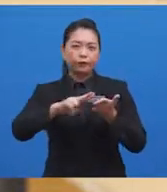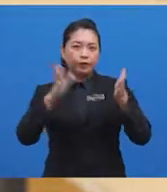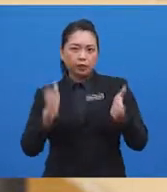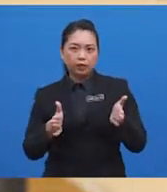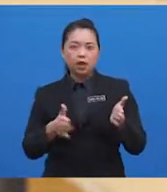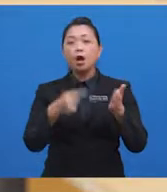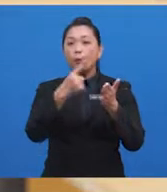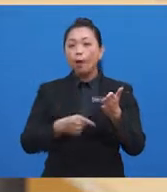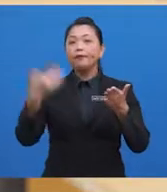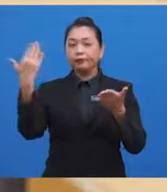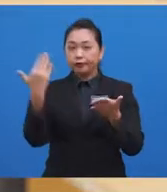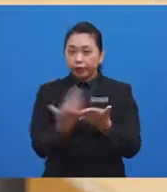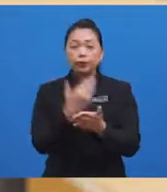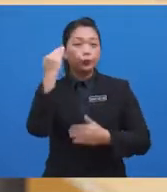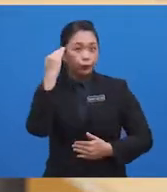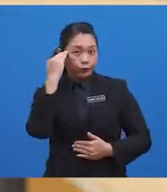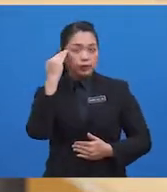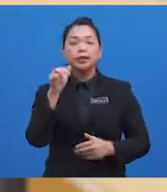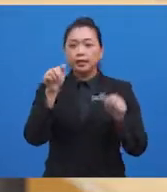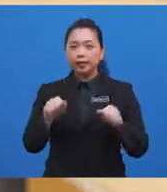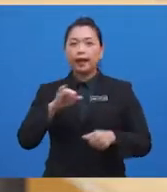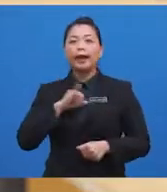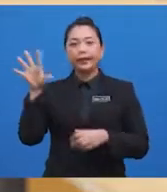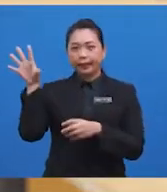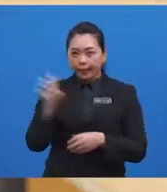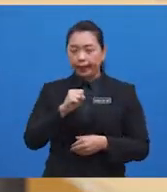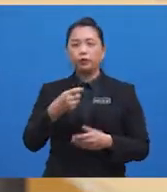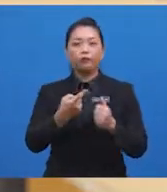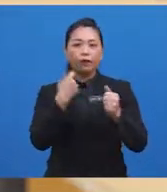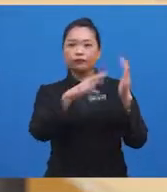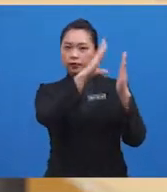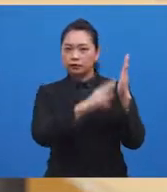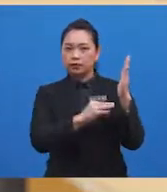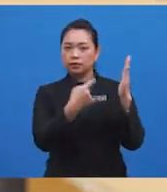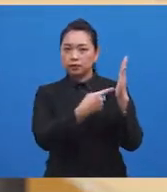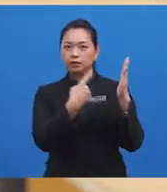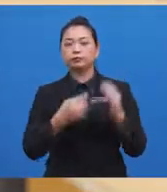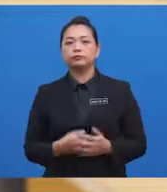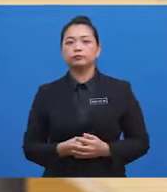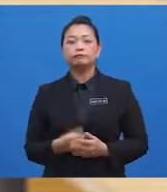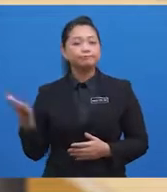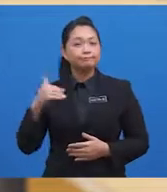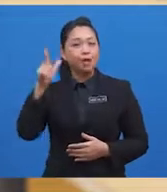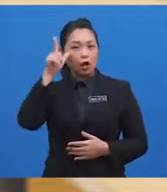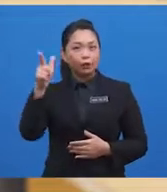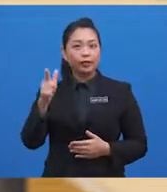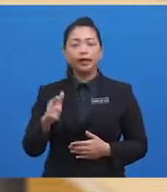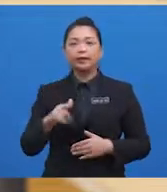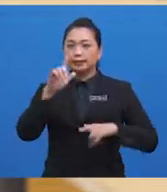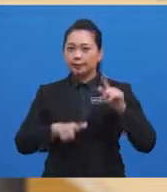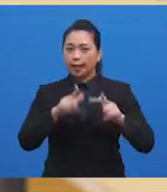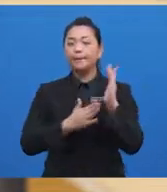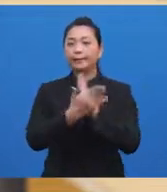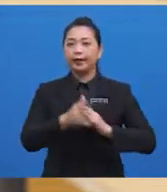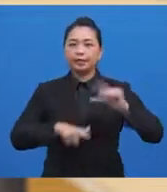What new knowledge can I gain from this text? Now, let's look at the step-by-step